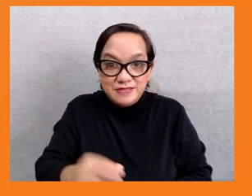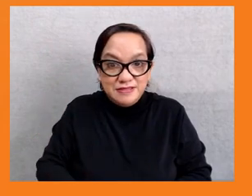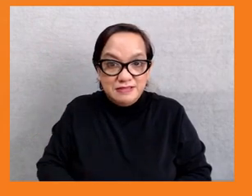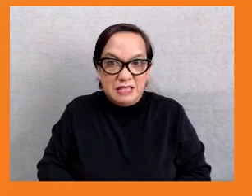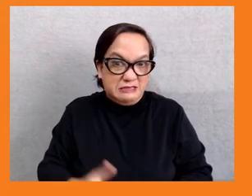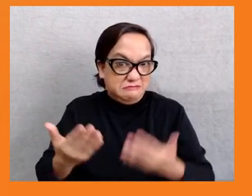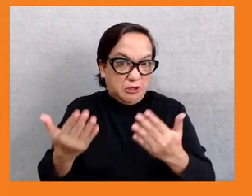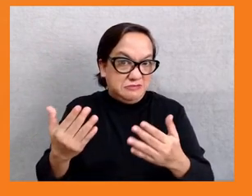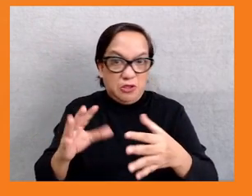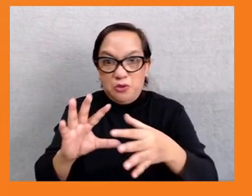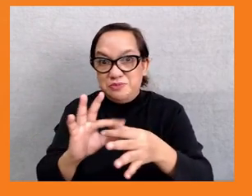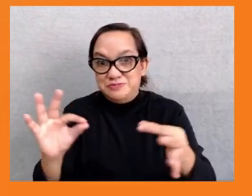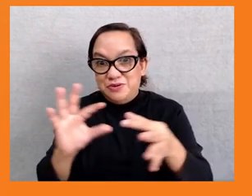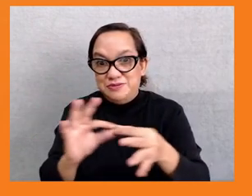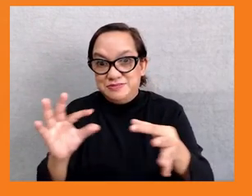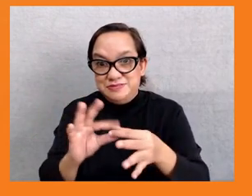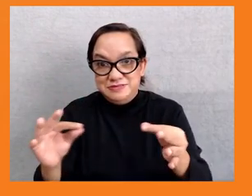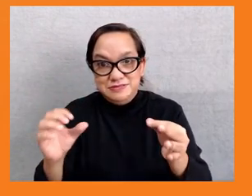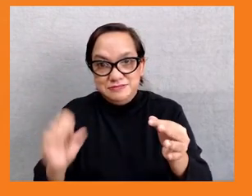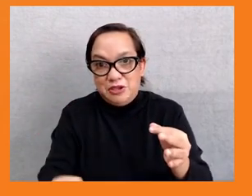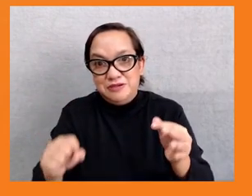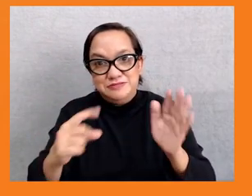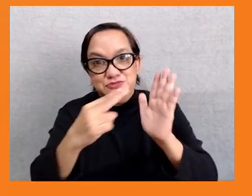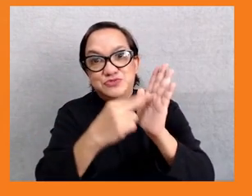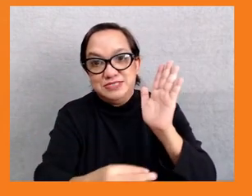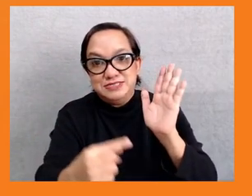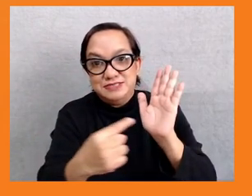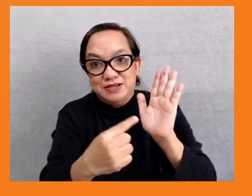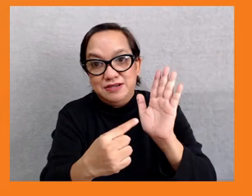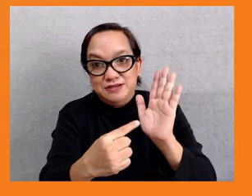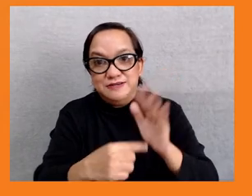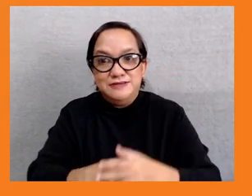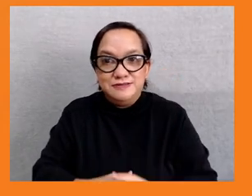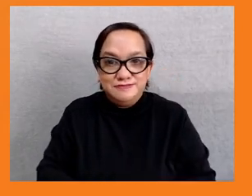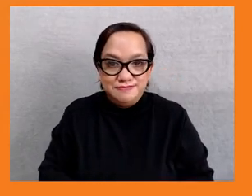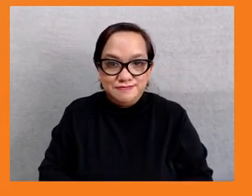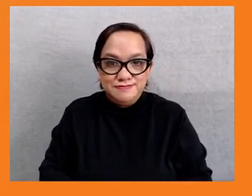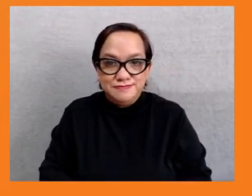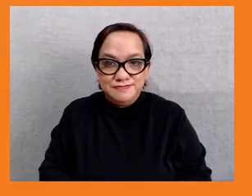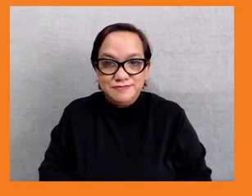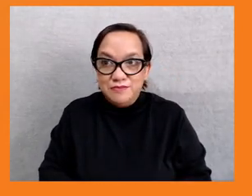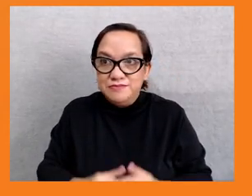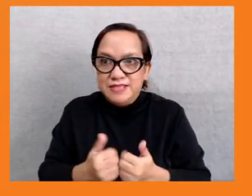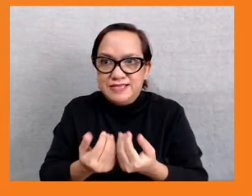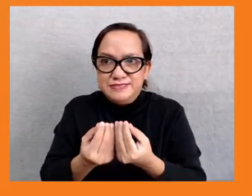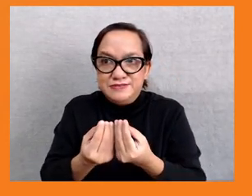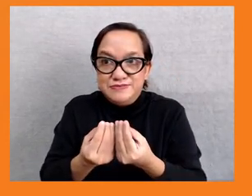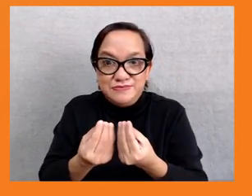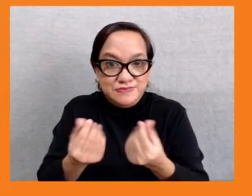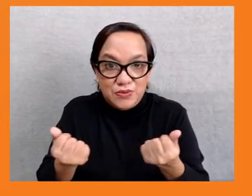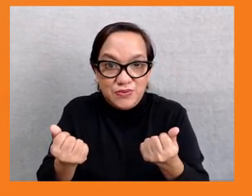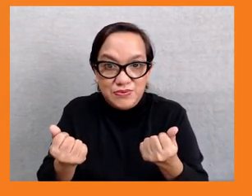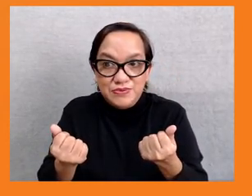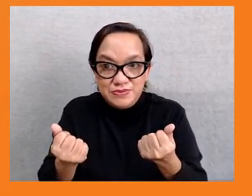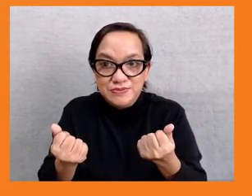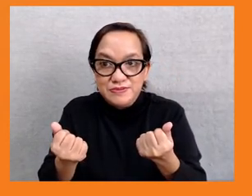Short term programs to alleviate extreme poverty are just that impacts are short term. What are needed are long lasting solutions that can be generational